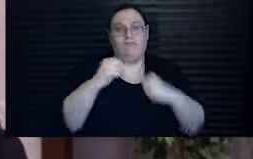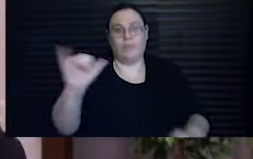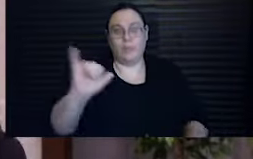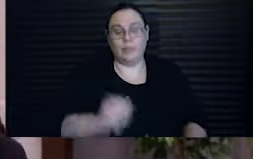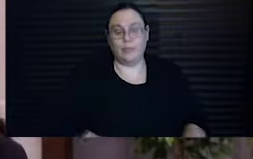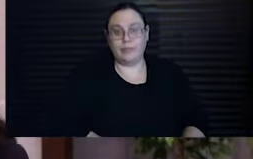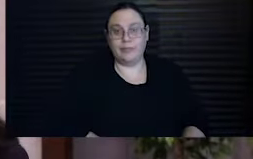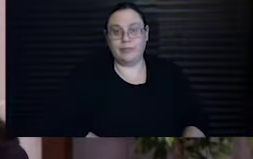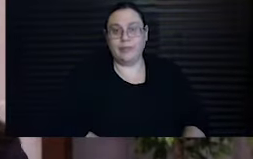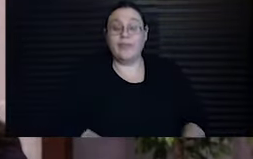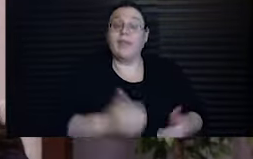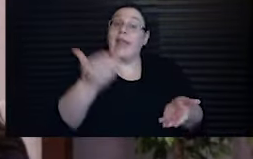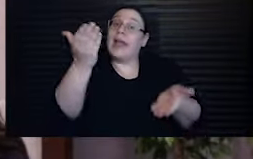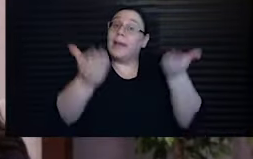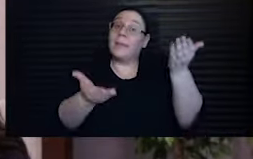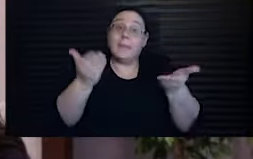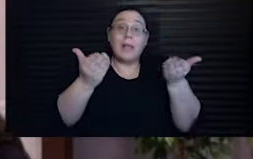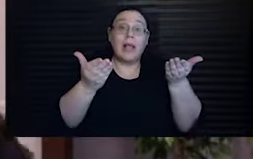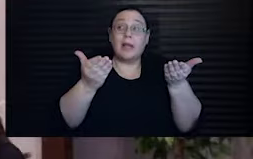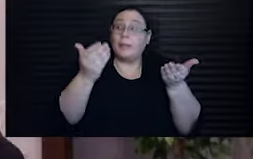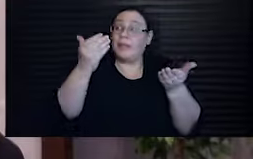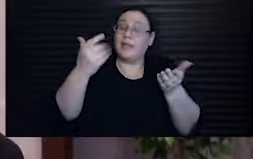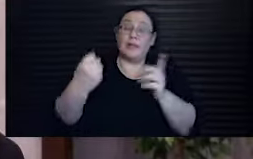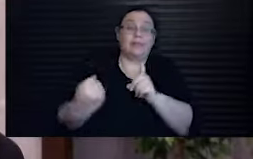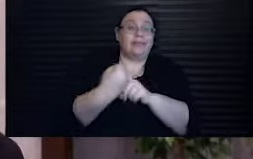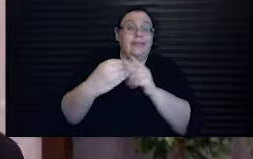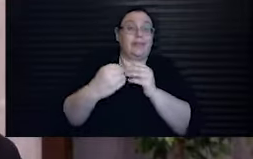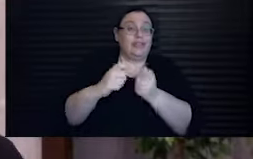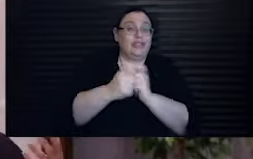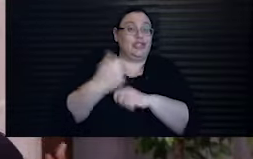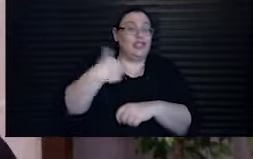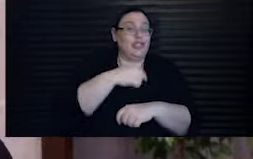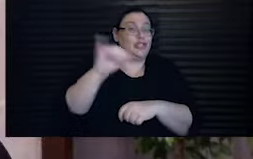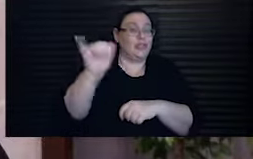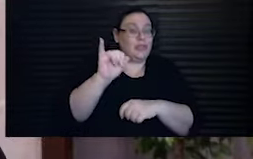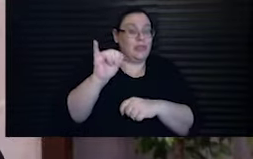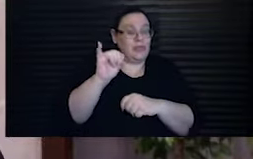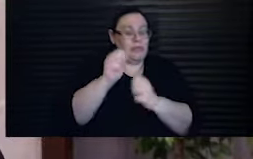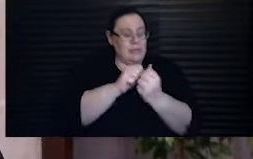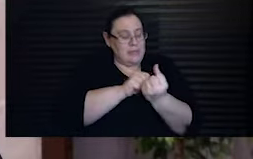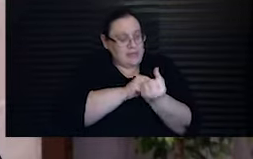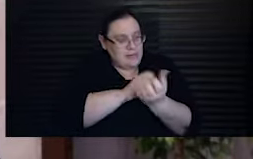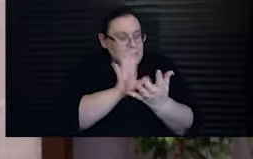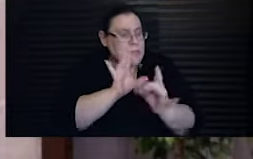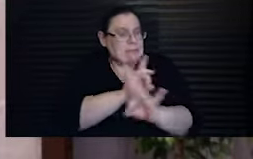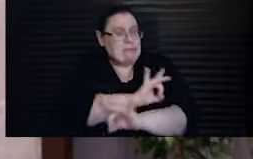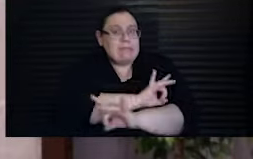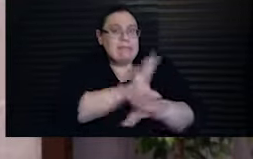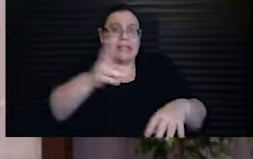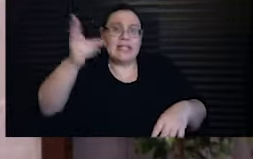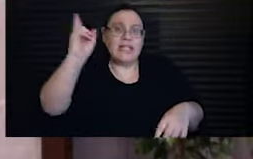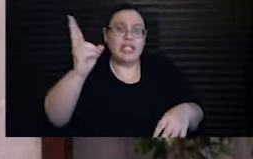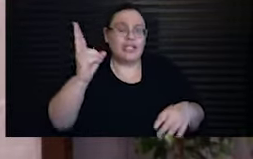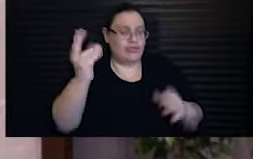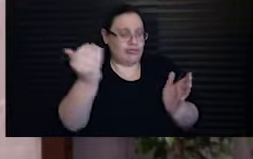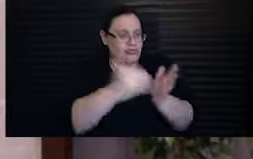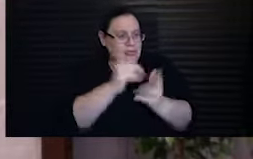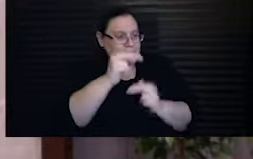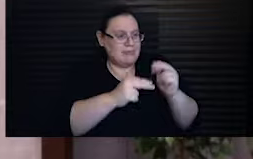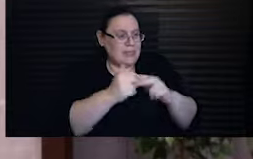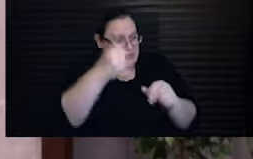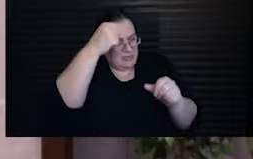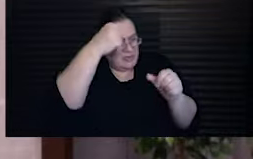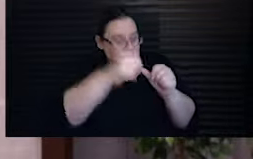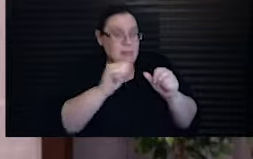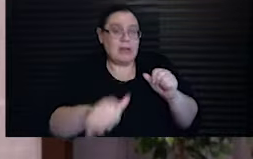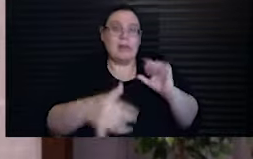And maybe it would somehow change us too. Maybe confronting that devastating history, reconstructing those stories would